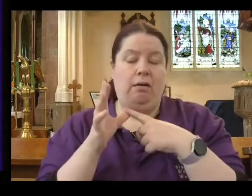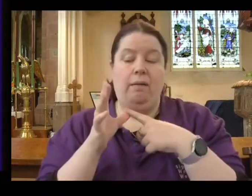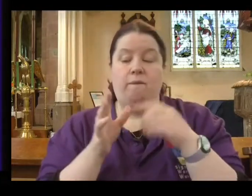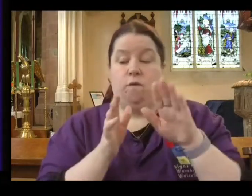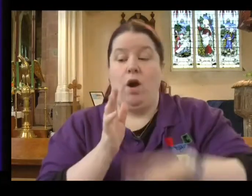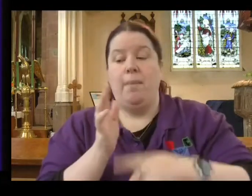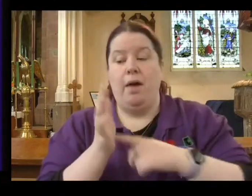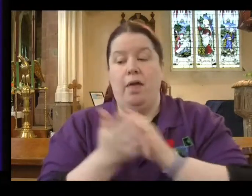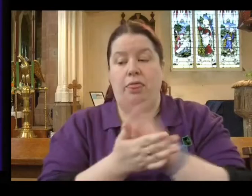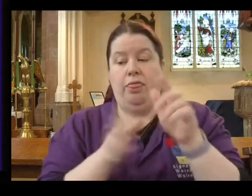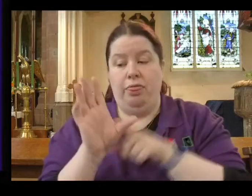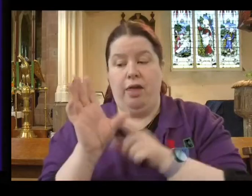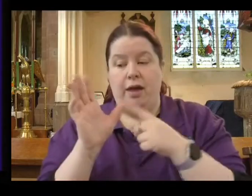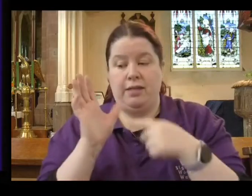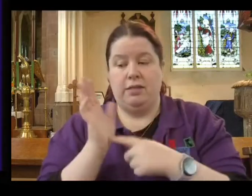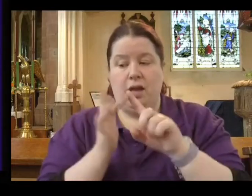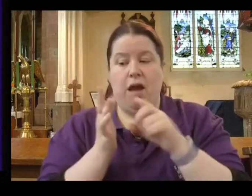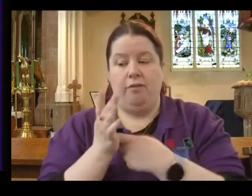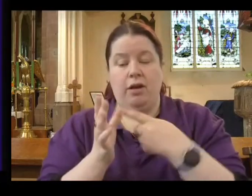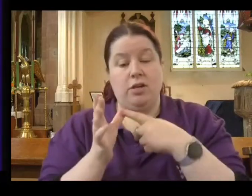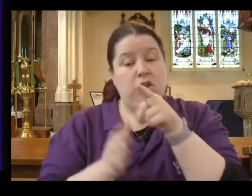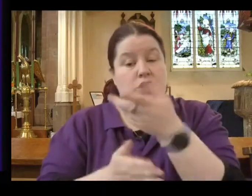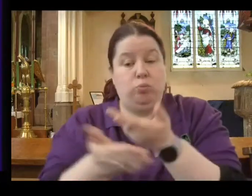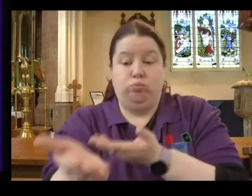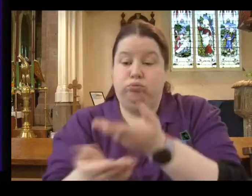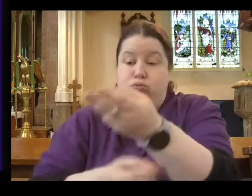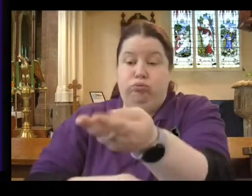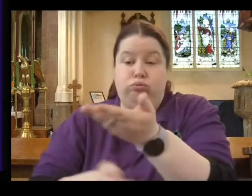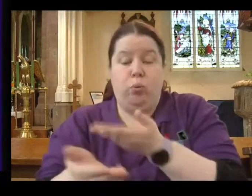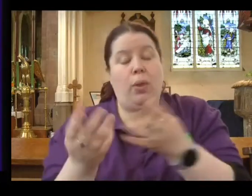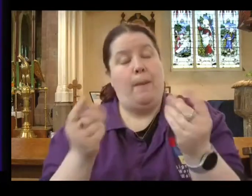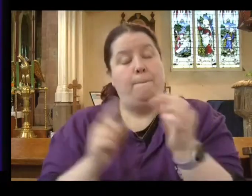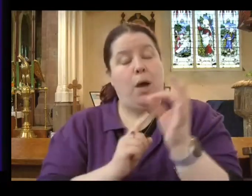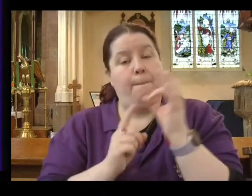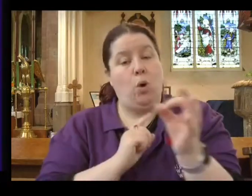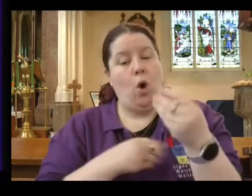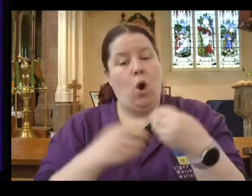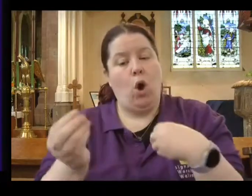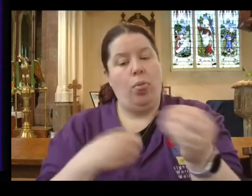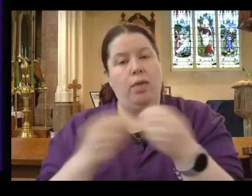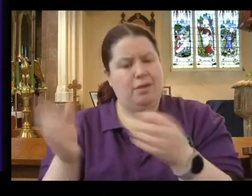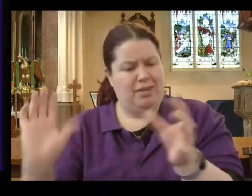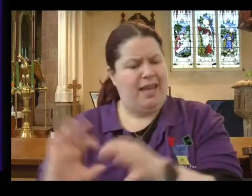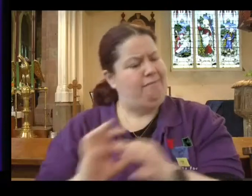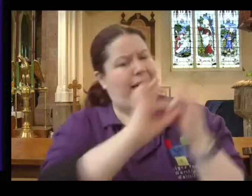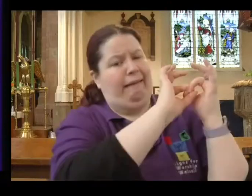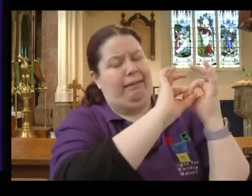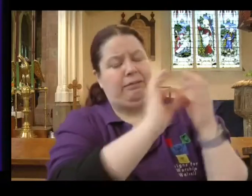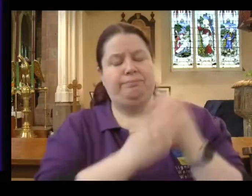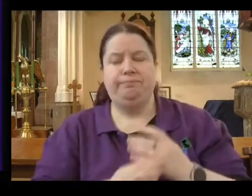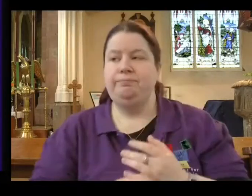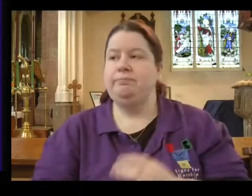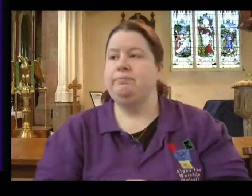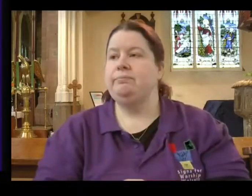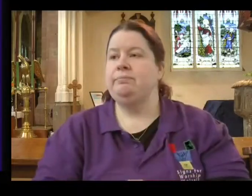What was Lydia's job? She was a dealer in purple cloth. So you can see that there is a link here. And it